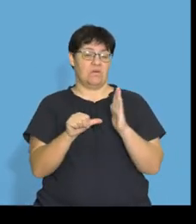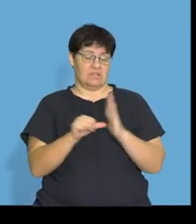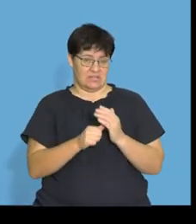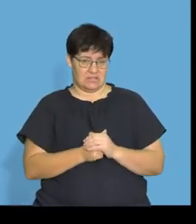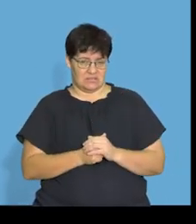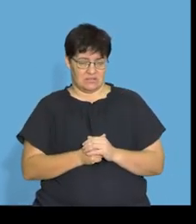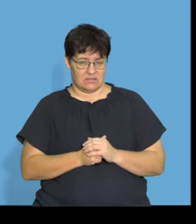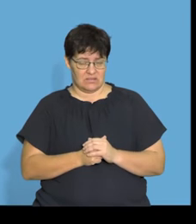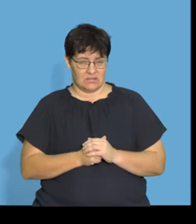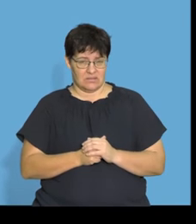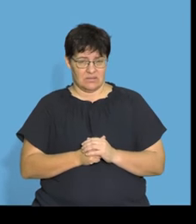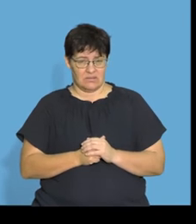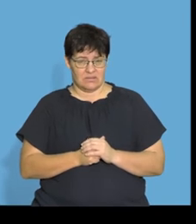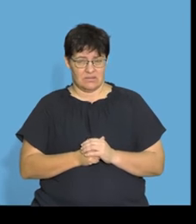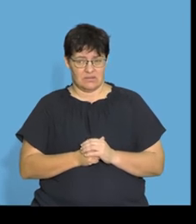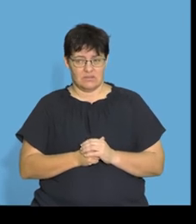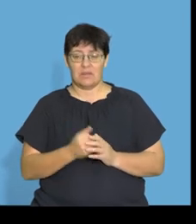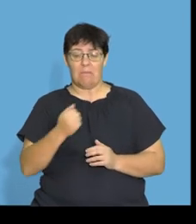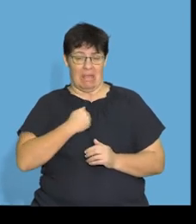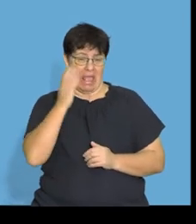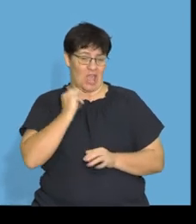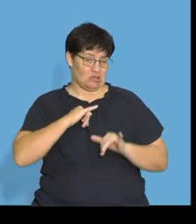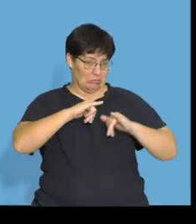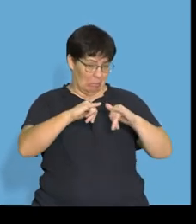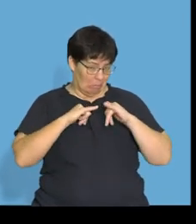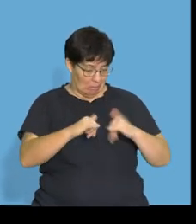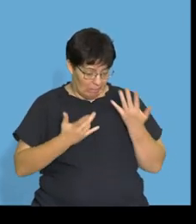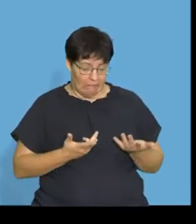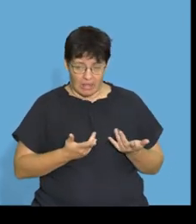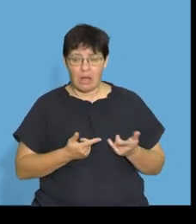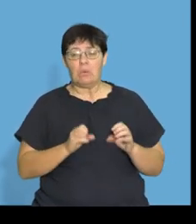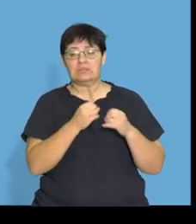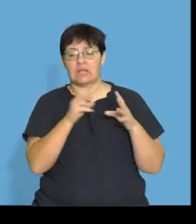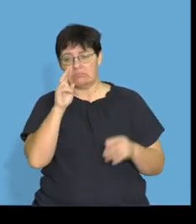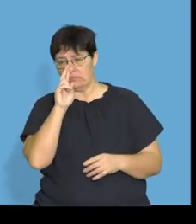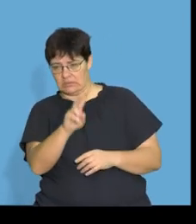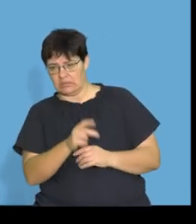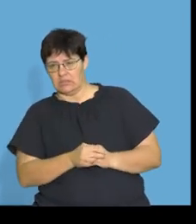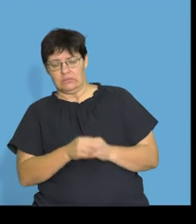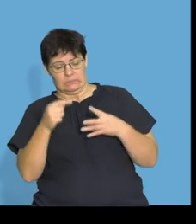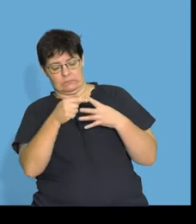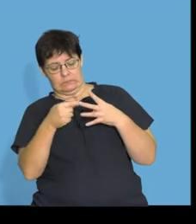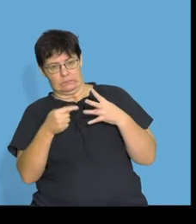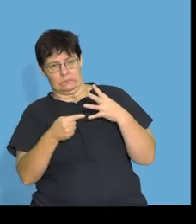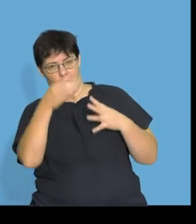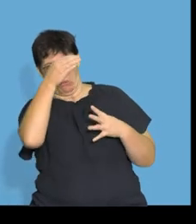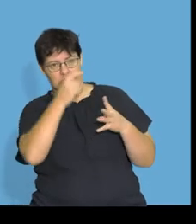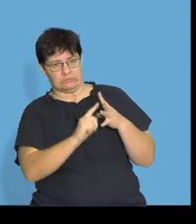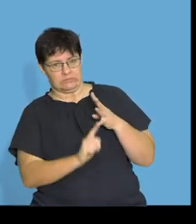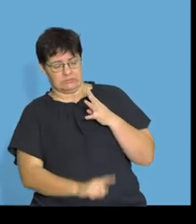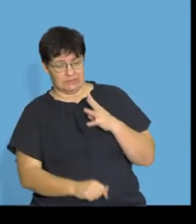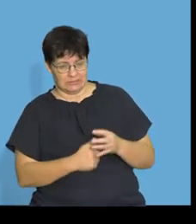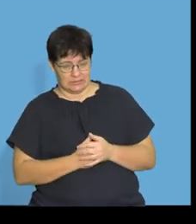very important. Okay. Now, for those of you who get to my age, right, we start looking at these